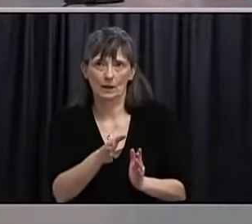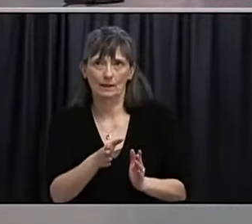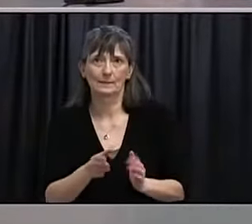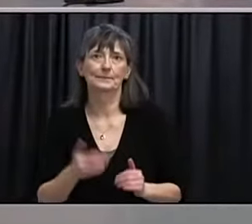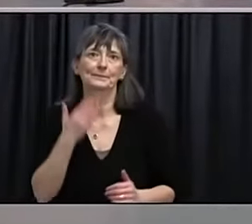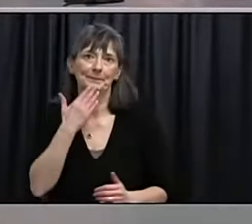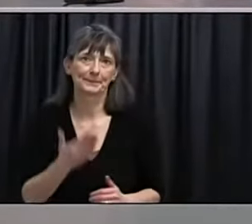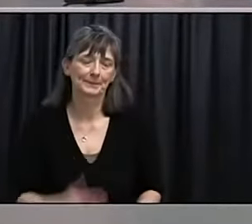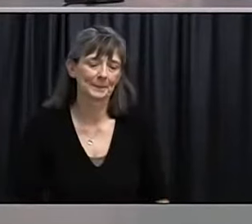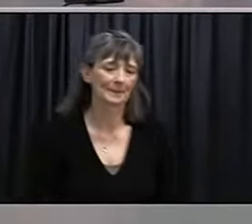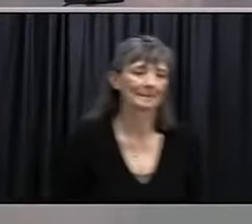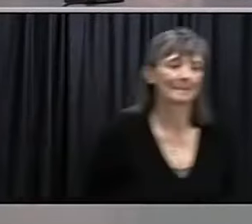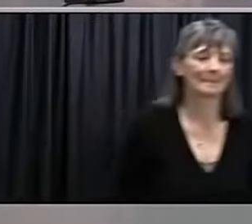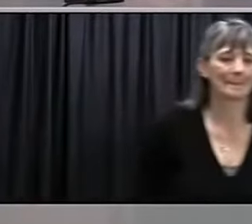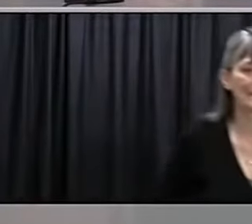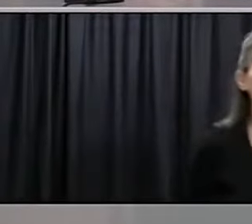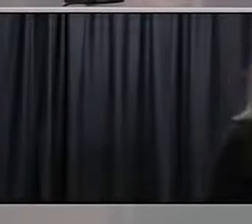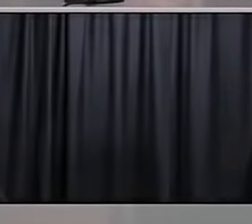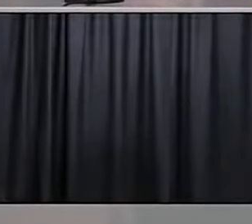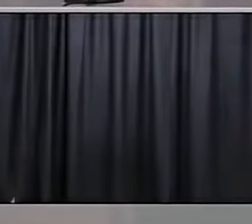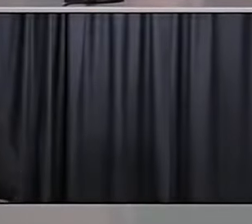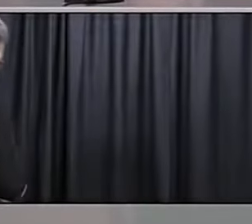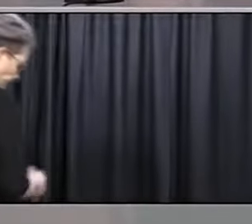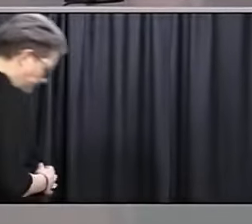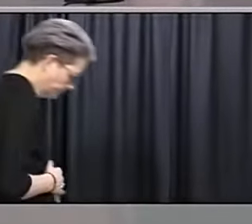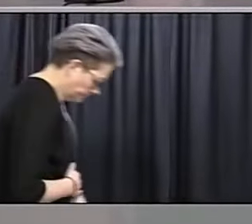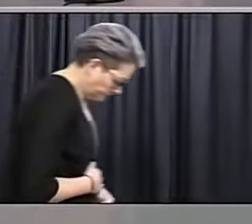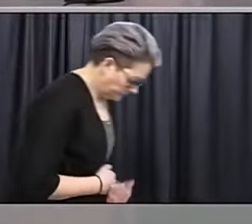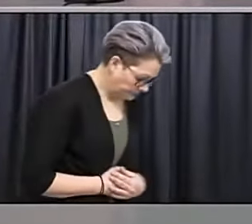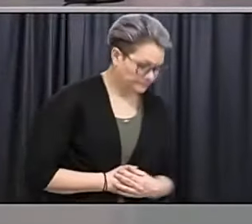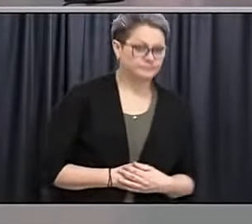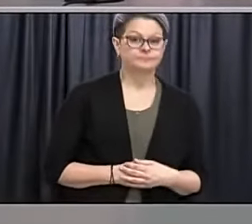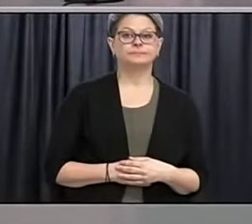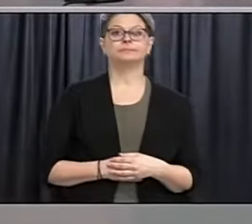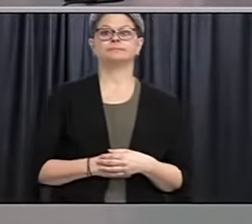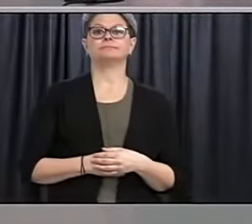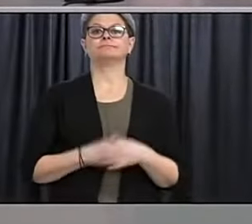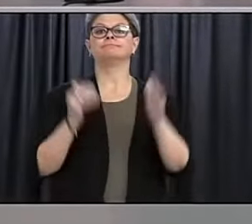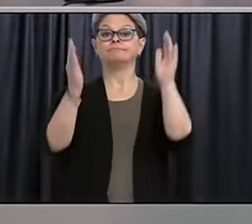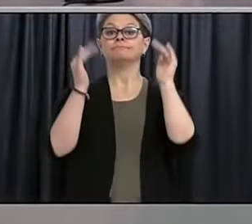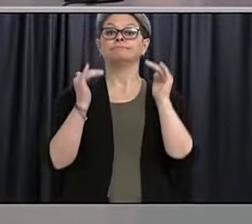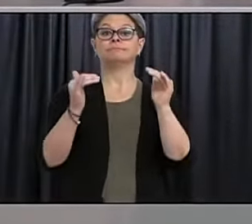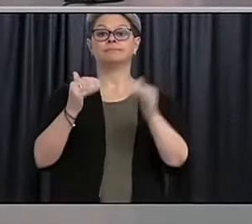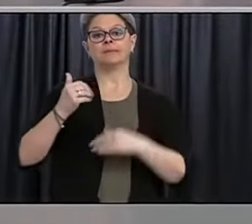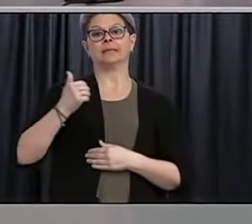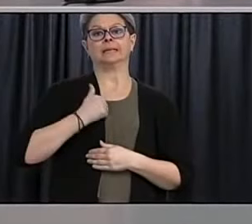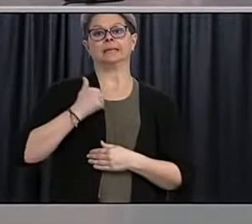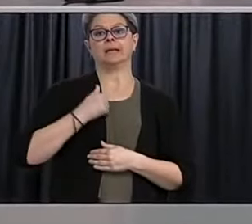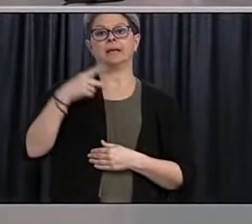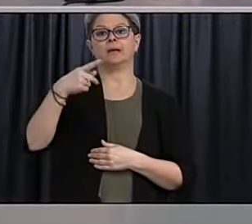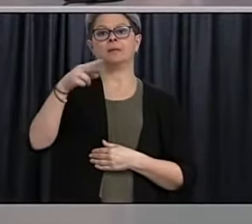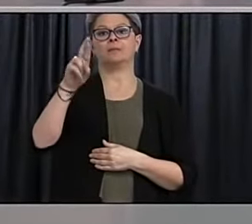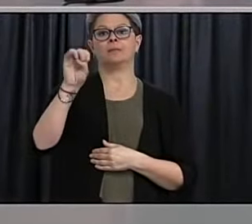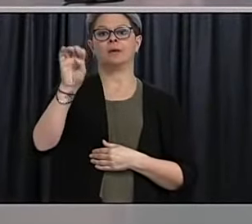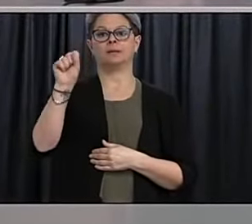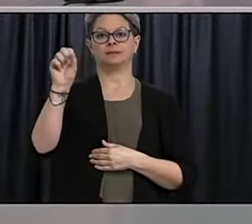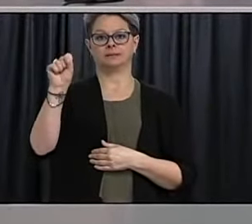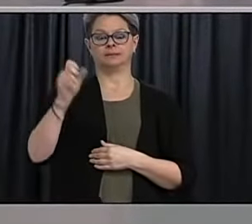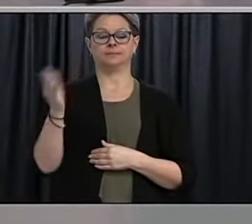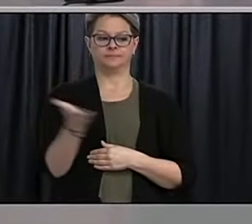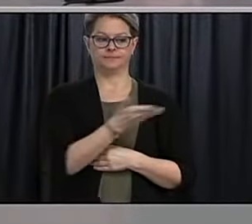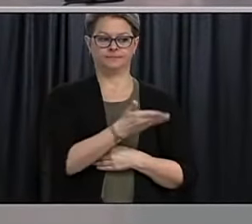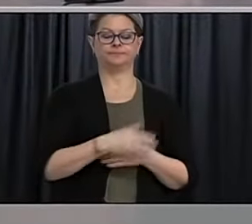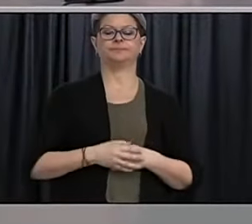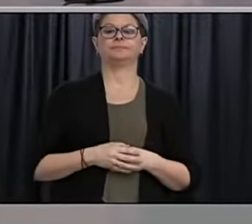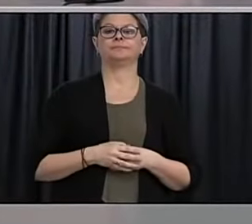Thank you. Our next questions are from Michael Totten with the Canadian Press. Please go ahead. Good